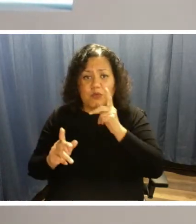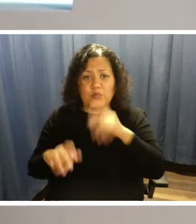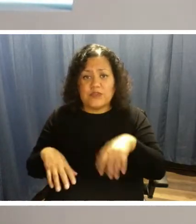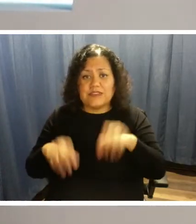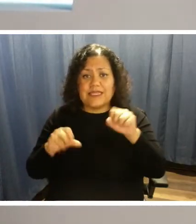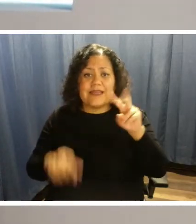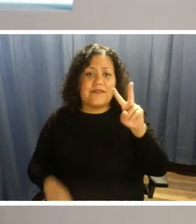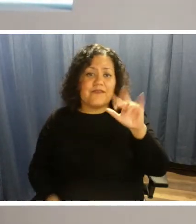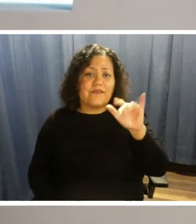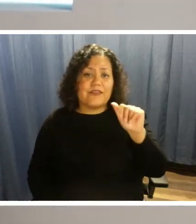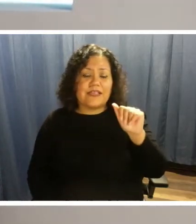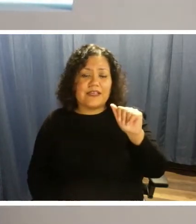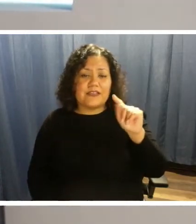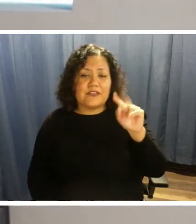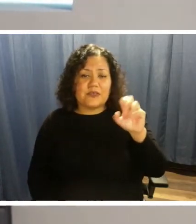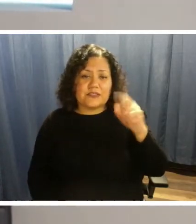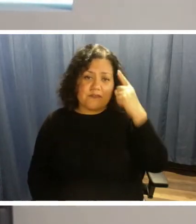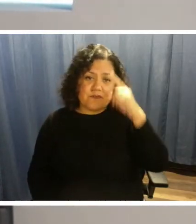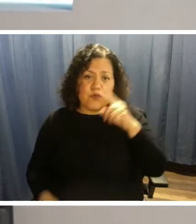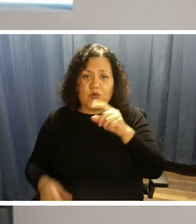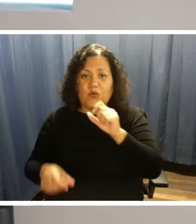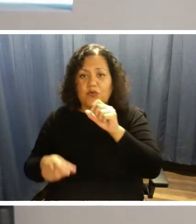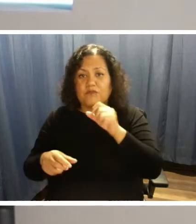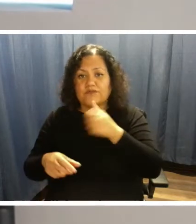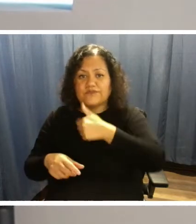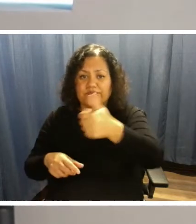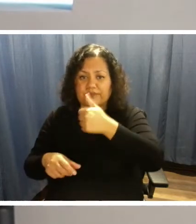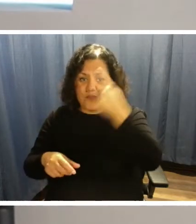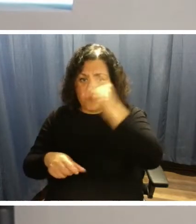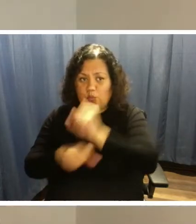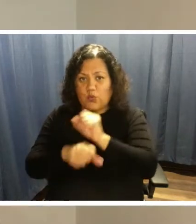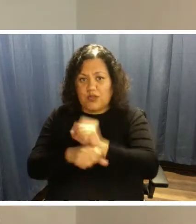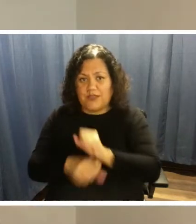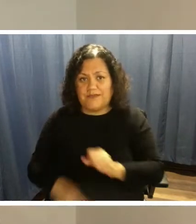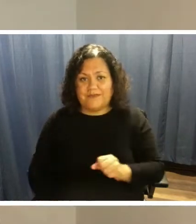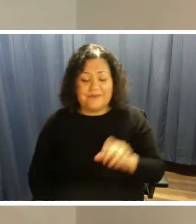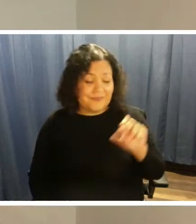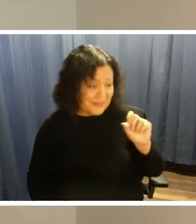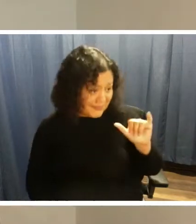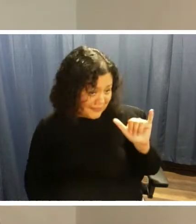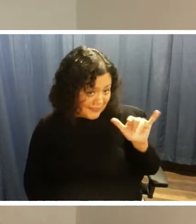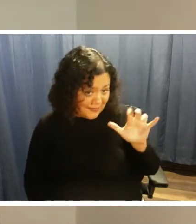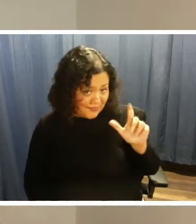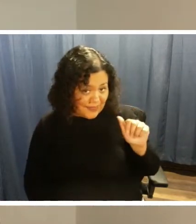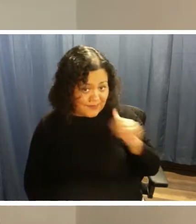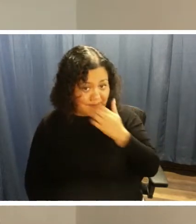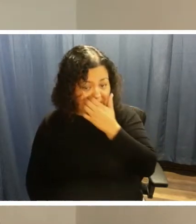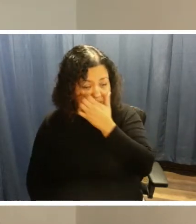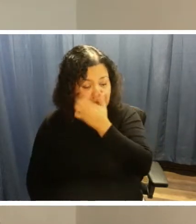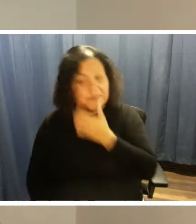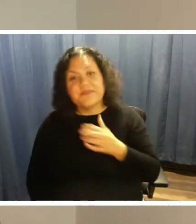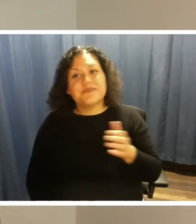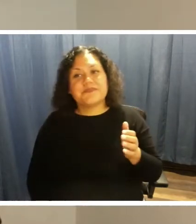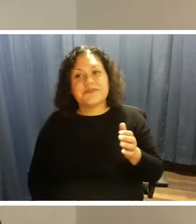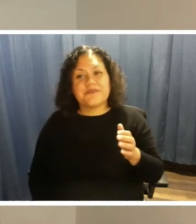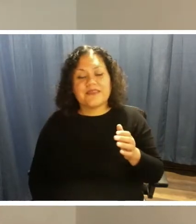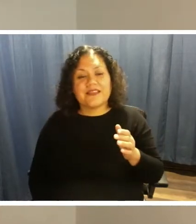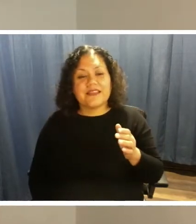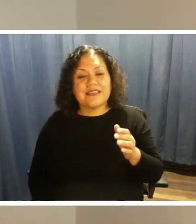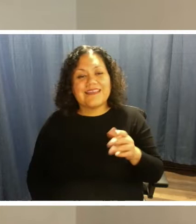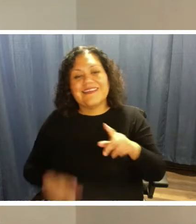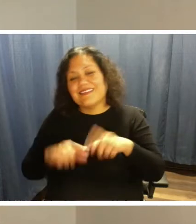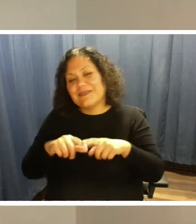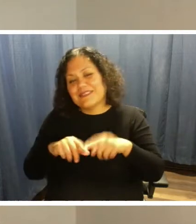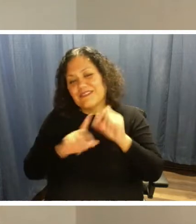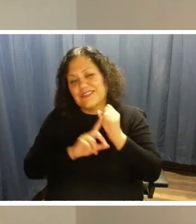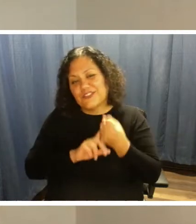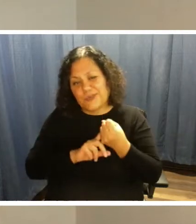Trans to work? Sylvia will ask you to address that. It depends on the circumstances